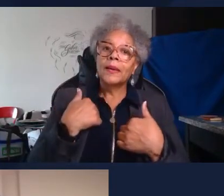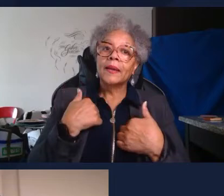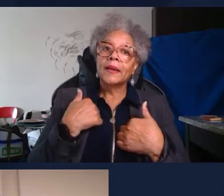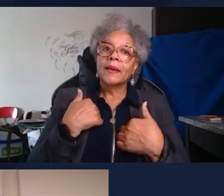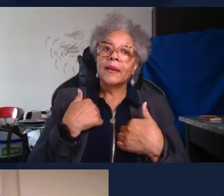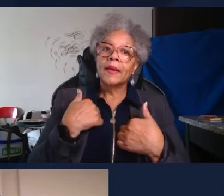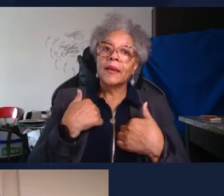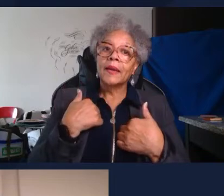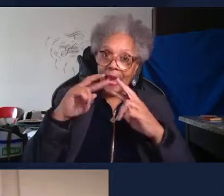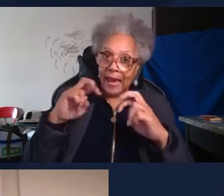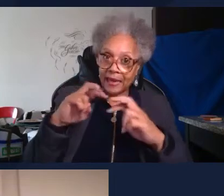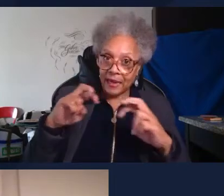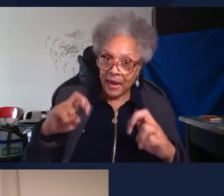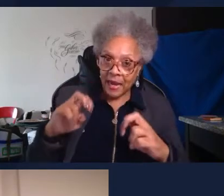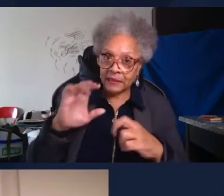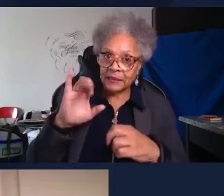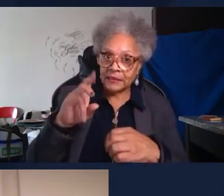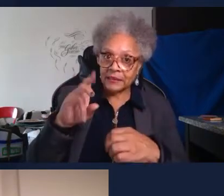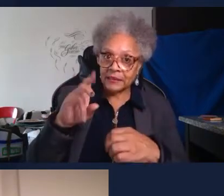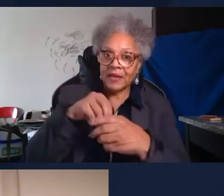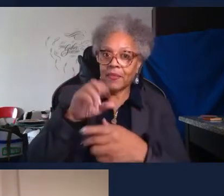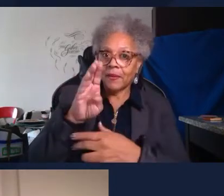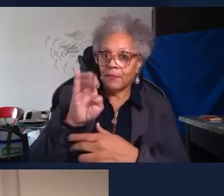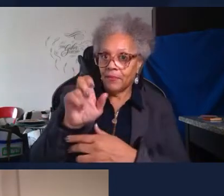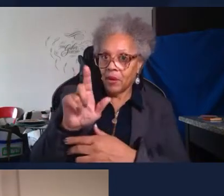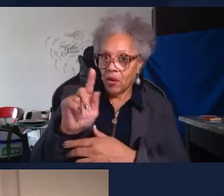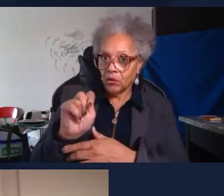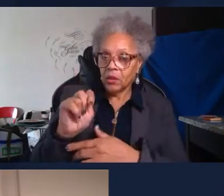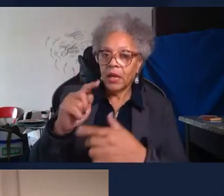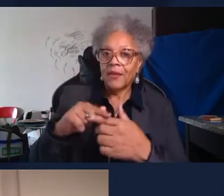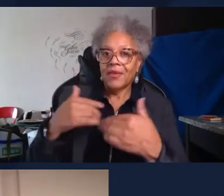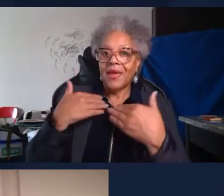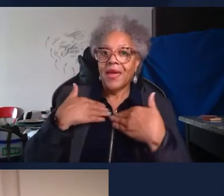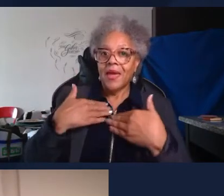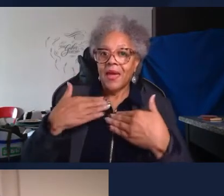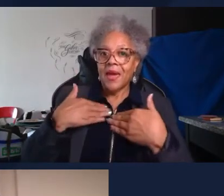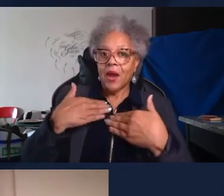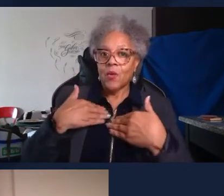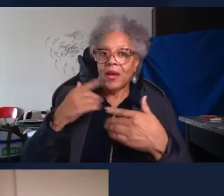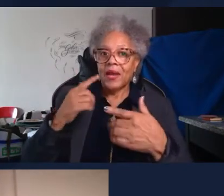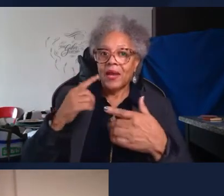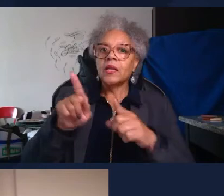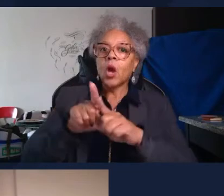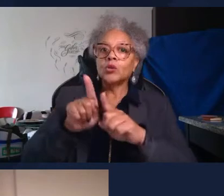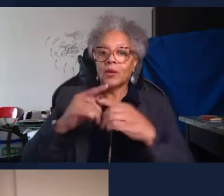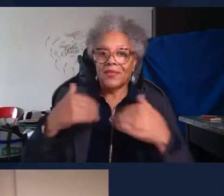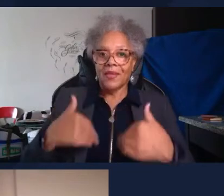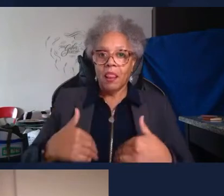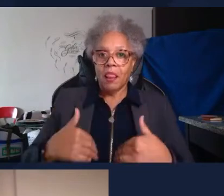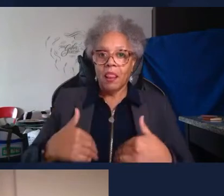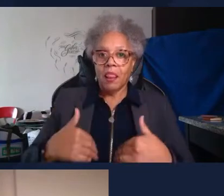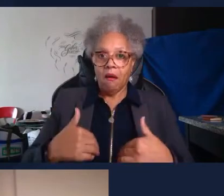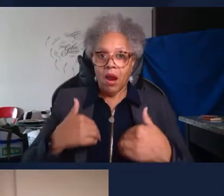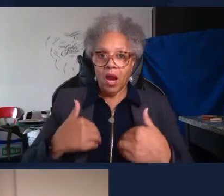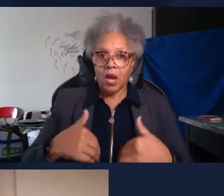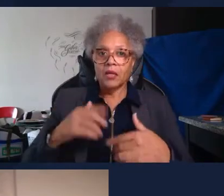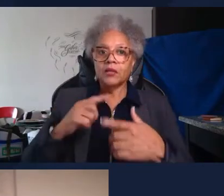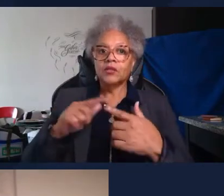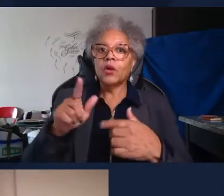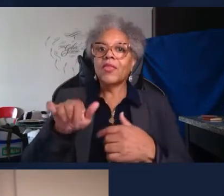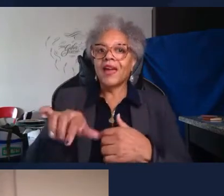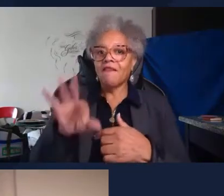analyzed cells within the BALT or the airways and also cells that are in the lungs so they are found